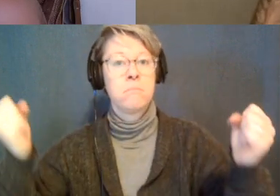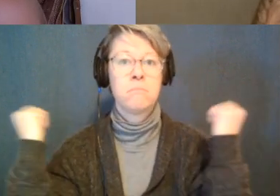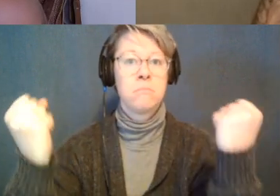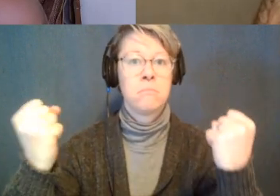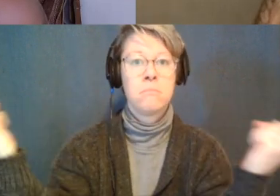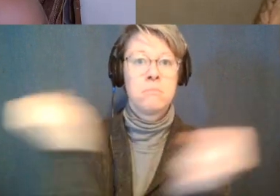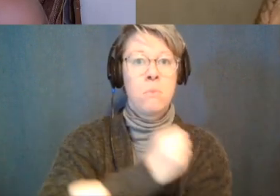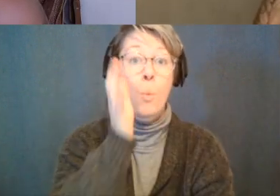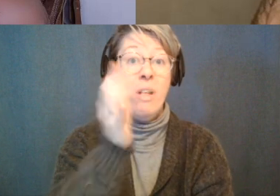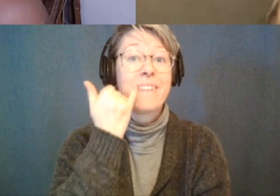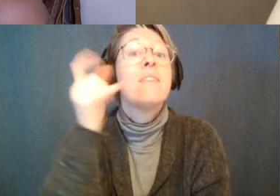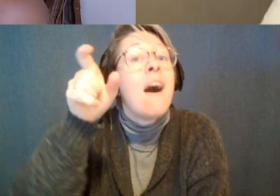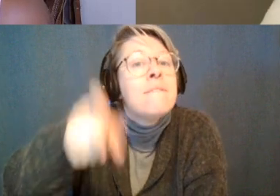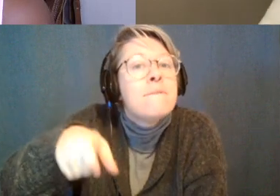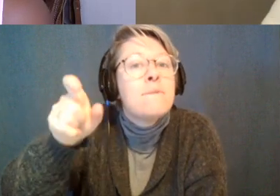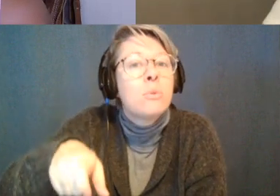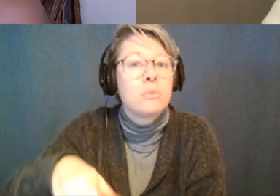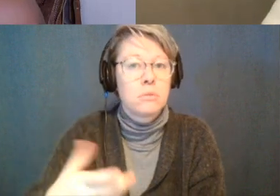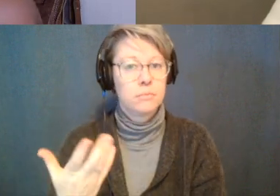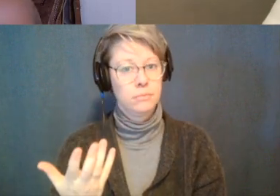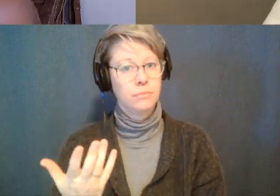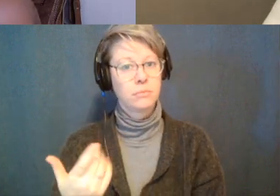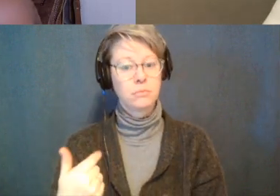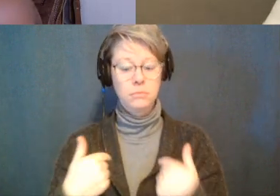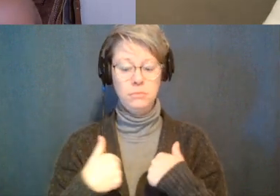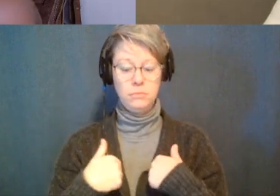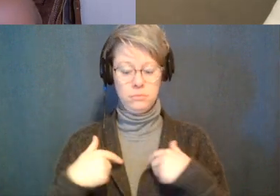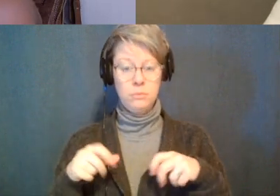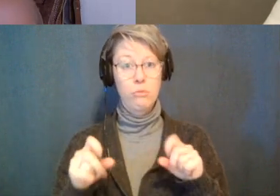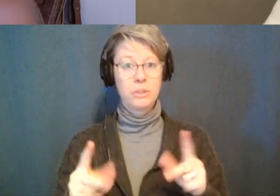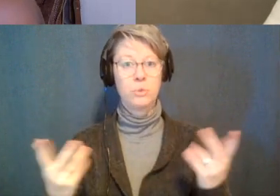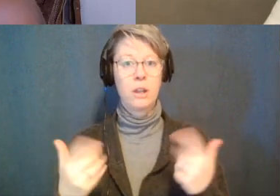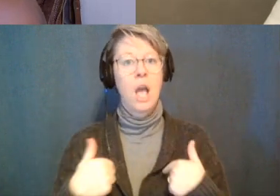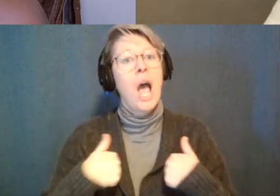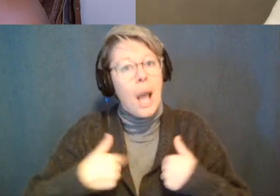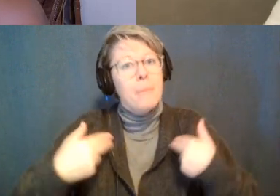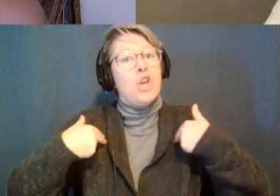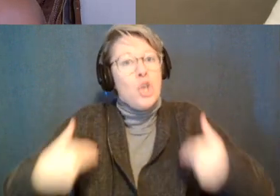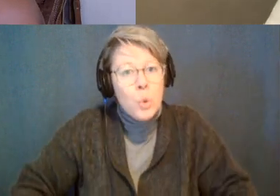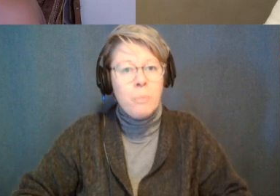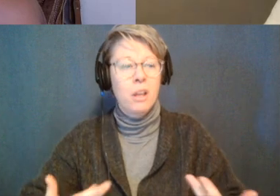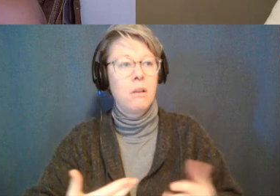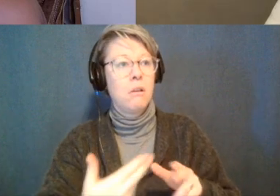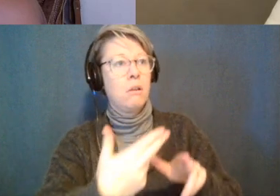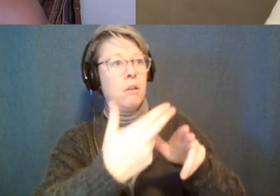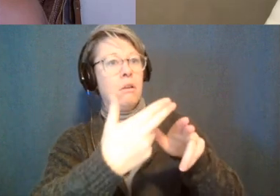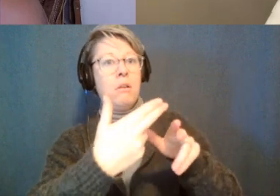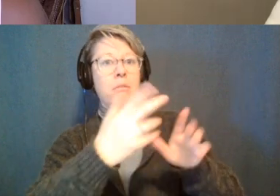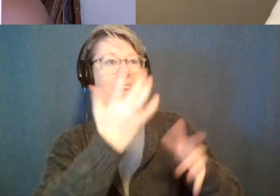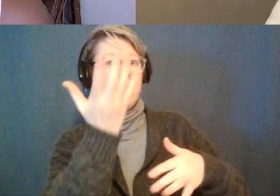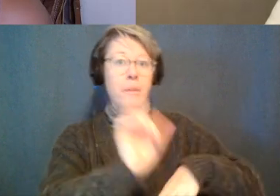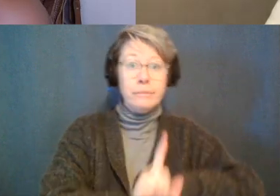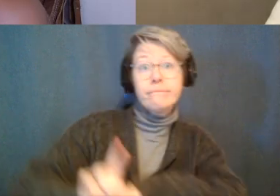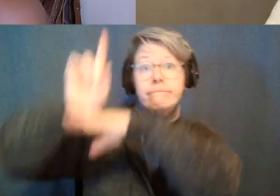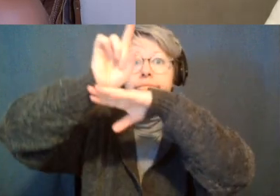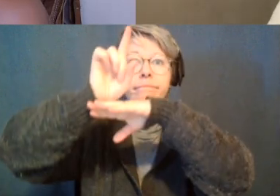and for me it's like what gives me permission is that i'm human people want to dehumanize me dehumanize you because we're not filling